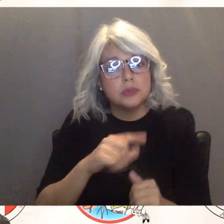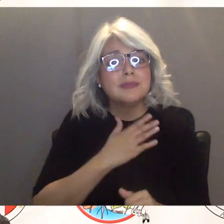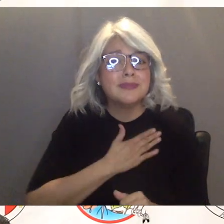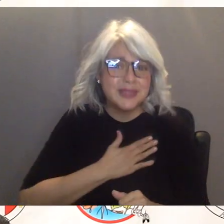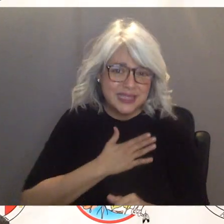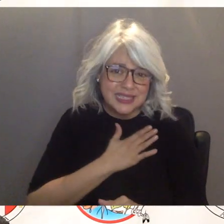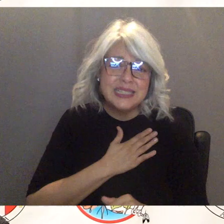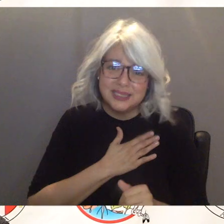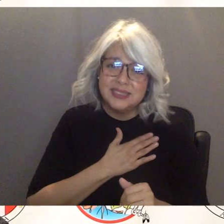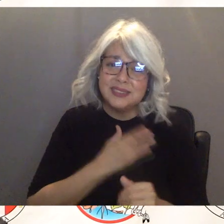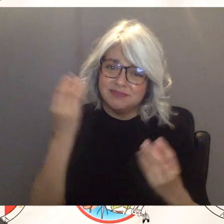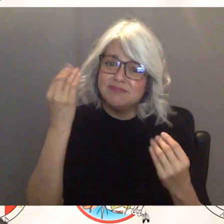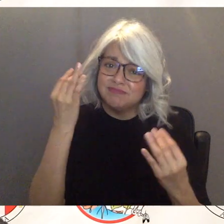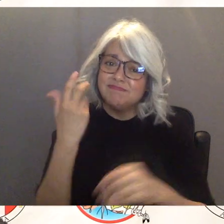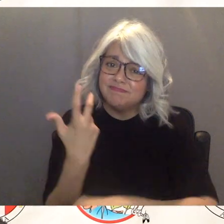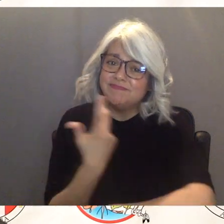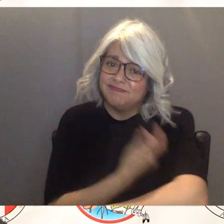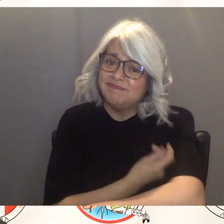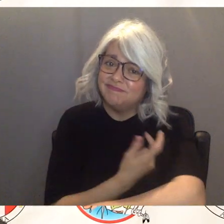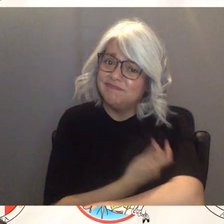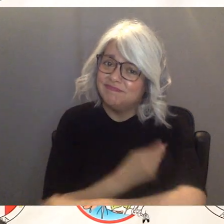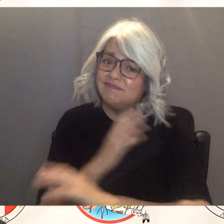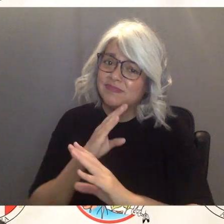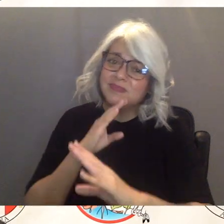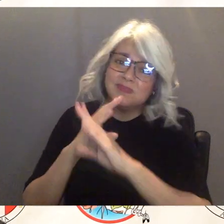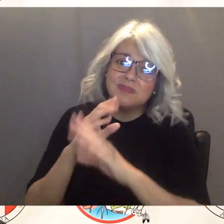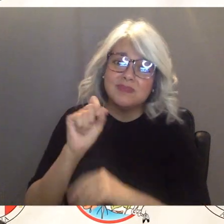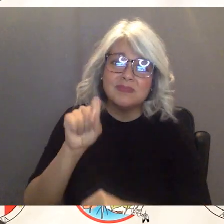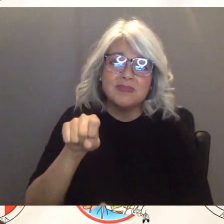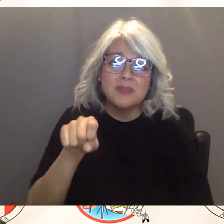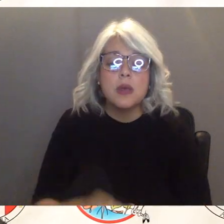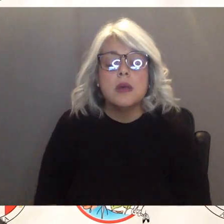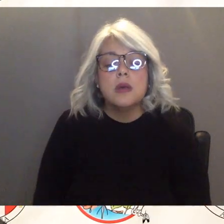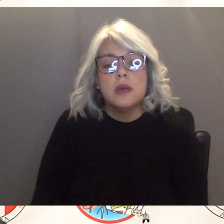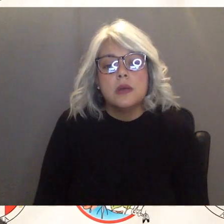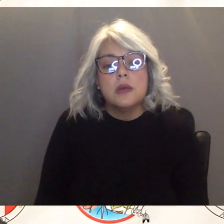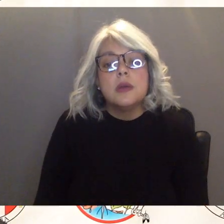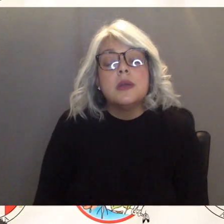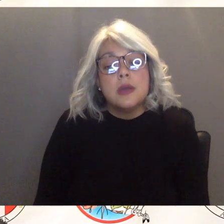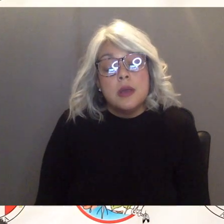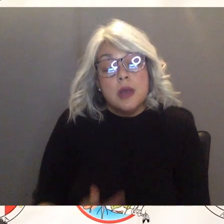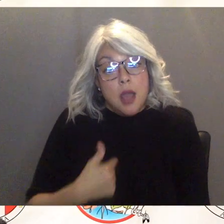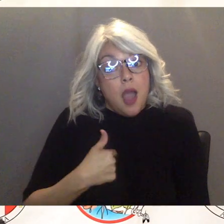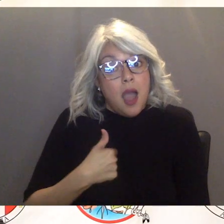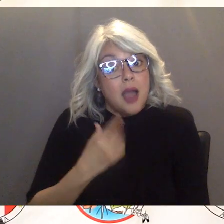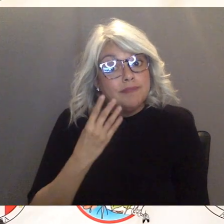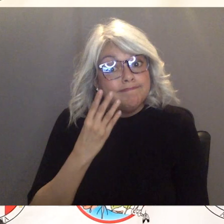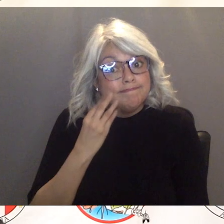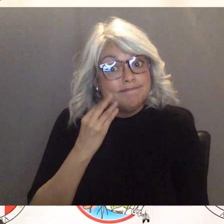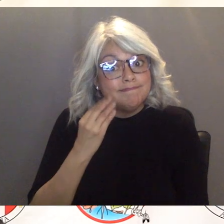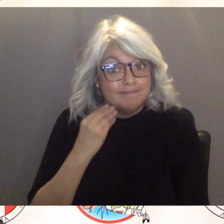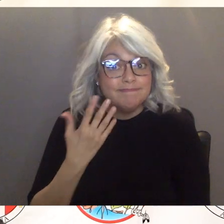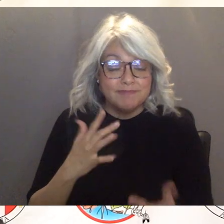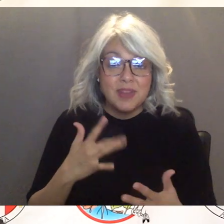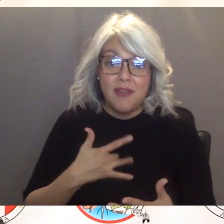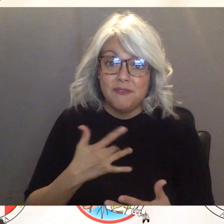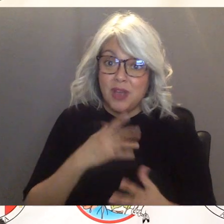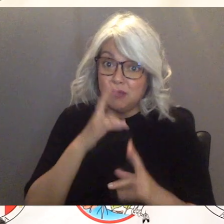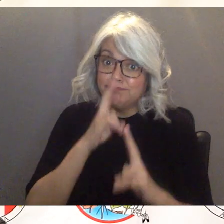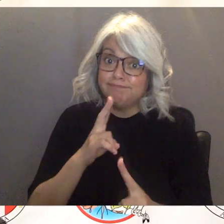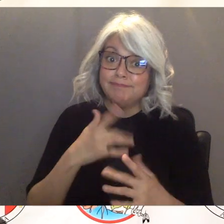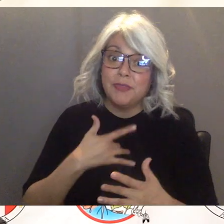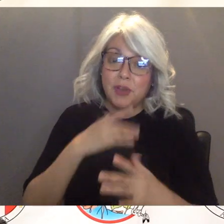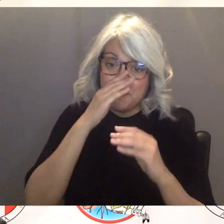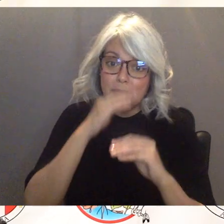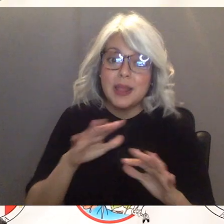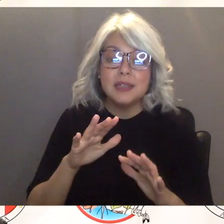and get vaccinated i know that uh i was uh blessed uh to be part of our first round of distribution for our